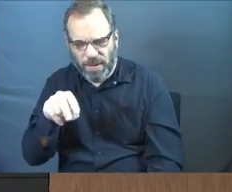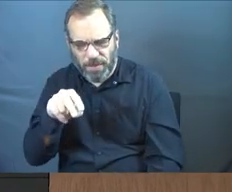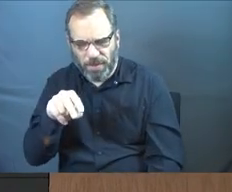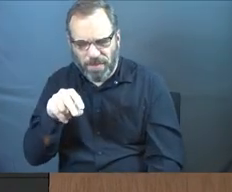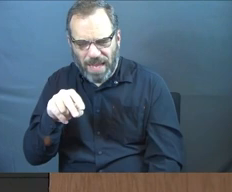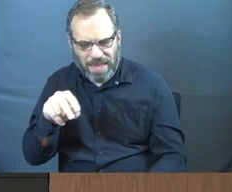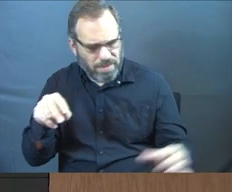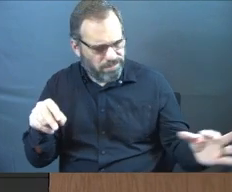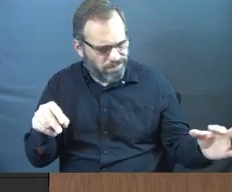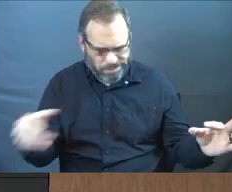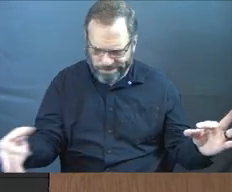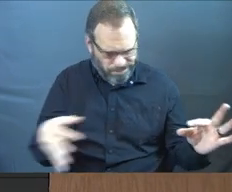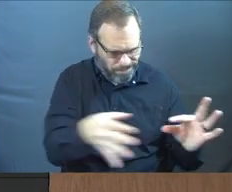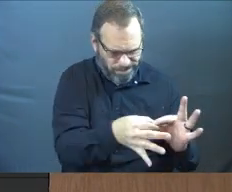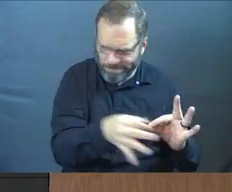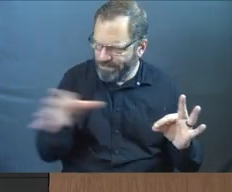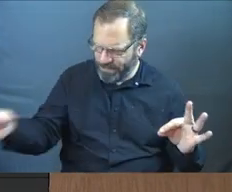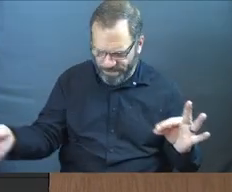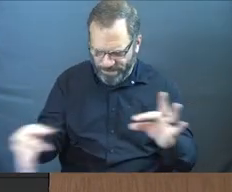and put that together.